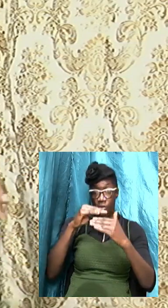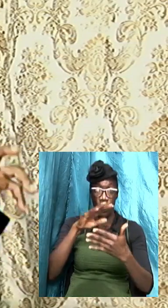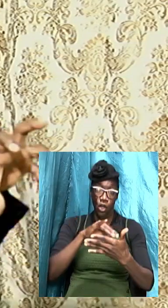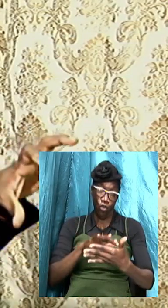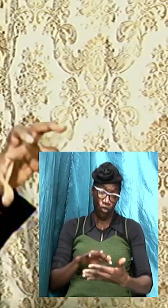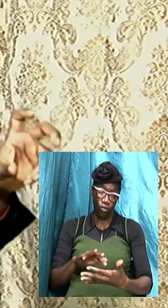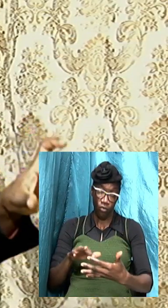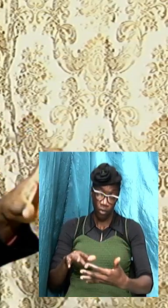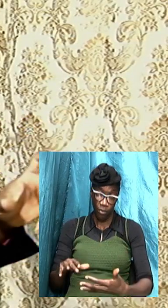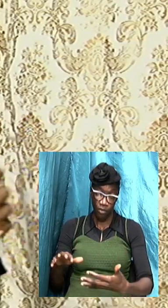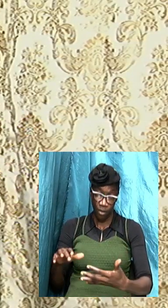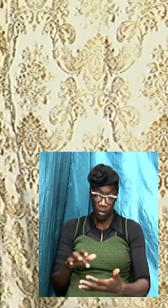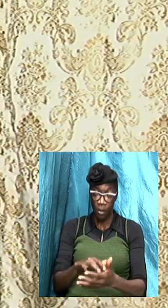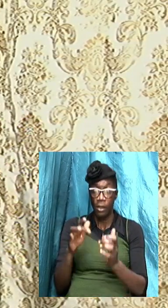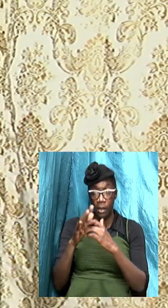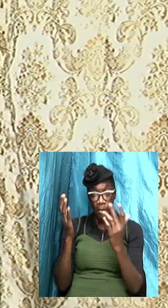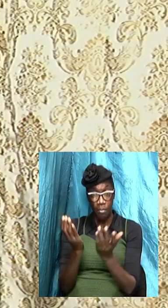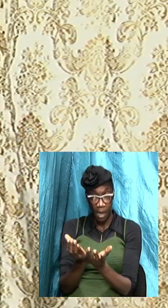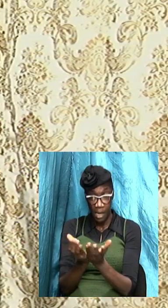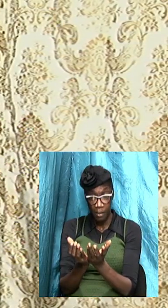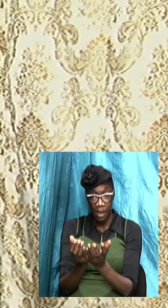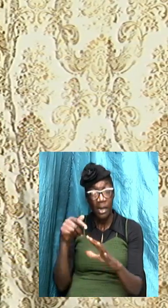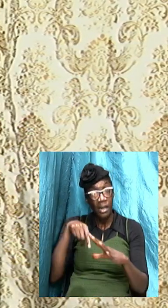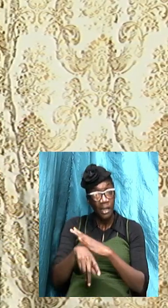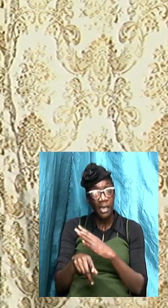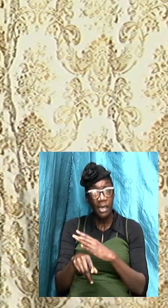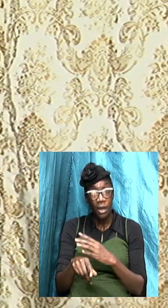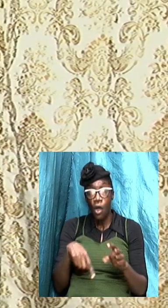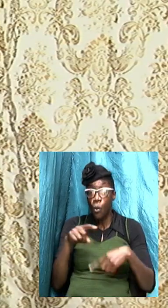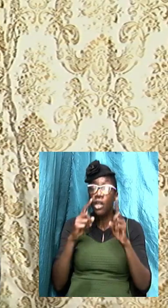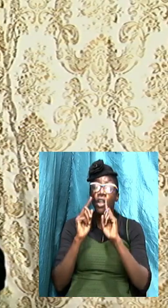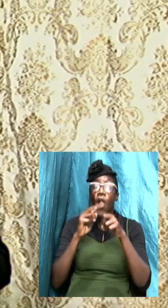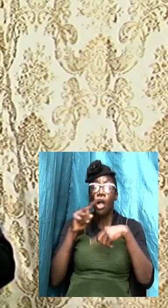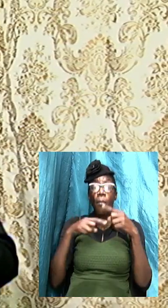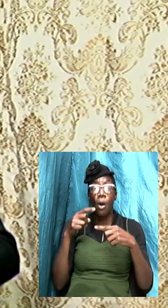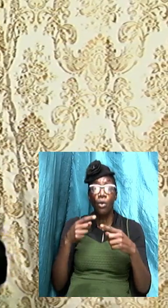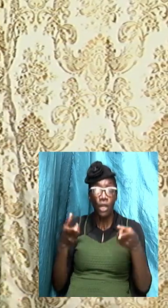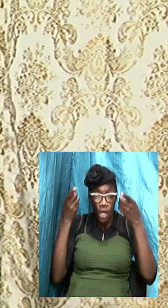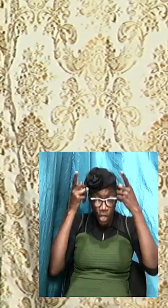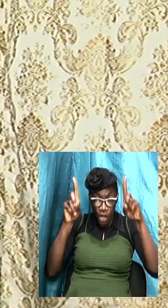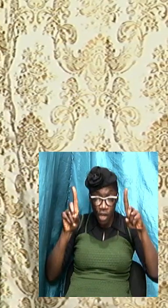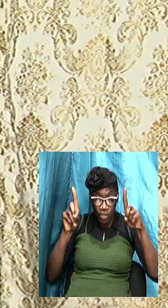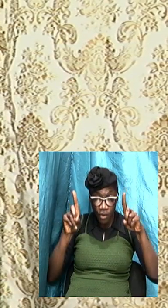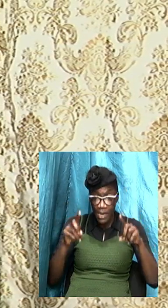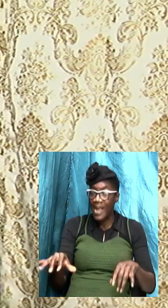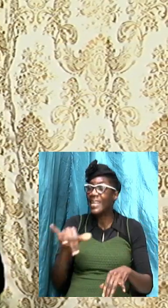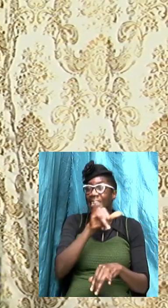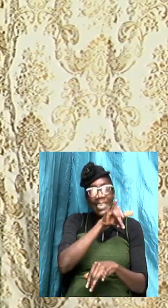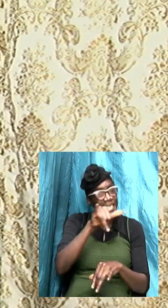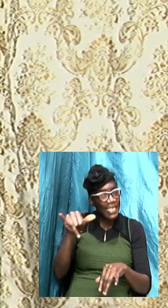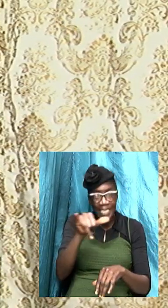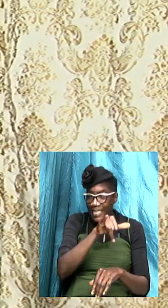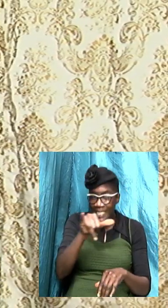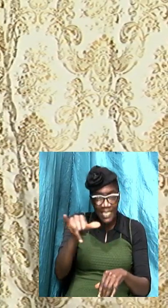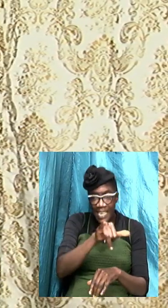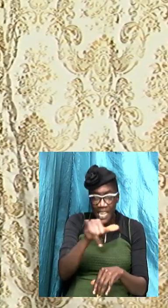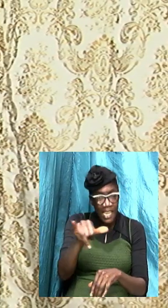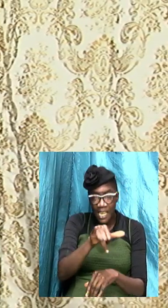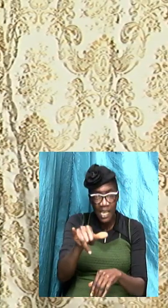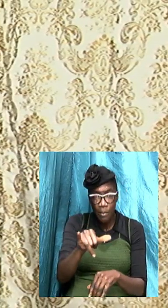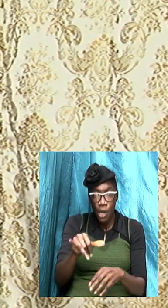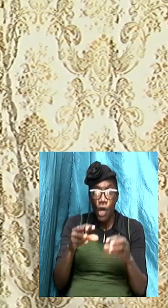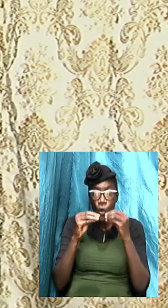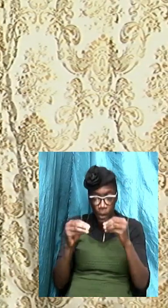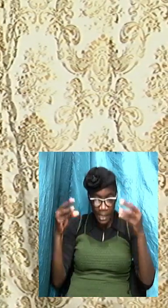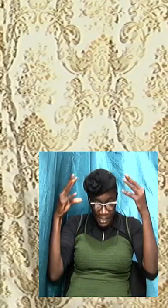can interpret scripture when we talk about doctrine and it must be aligned with the teachings of Christ